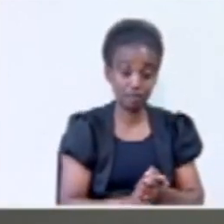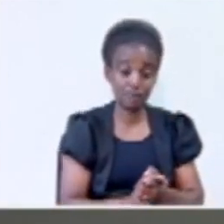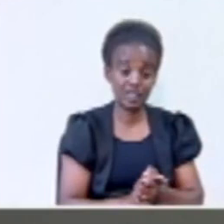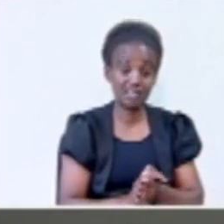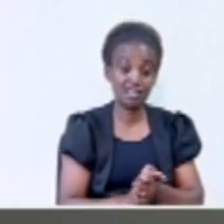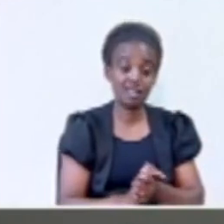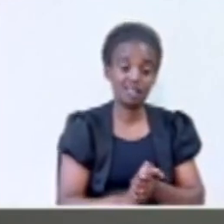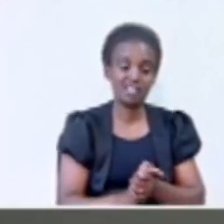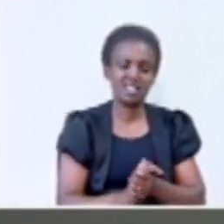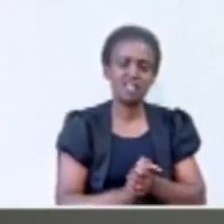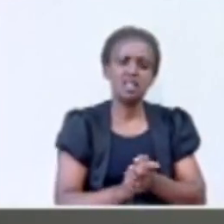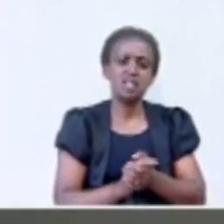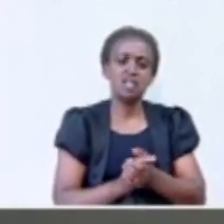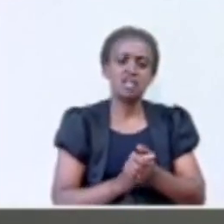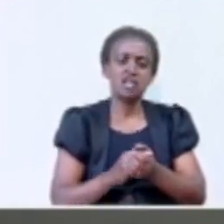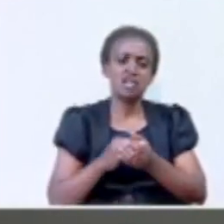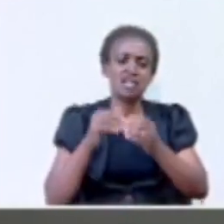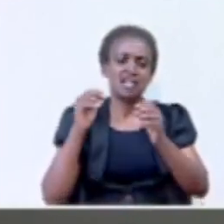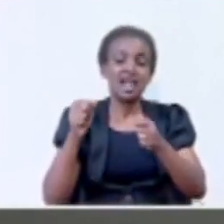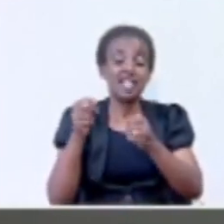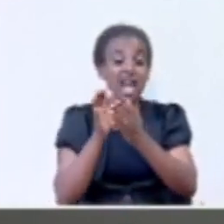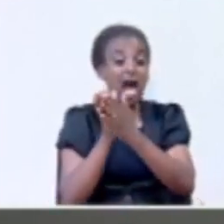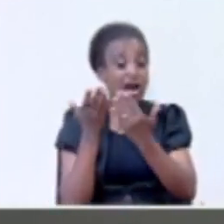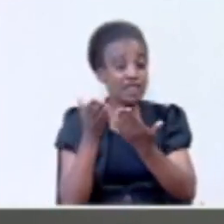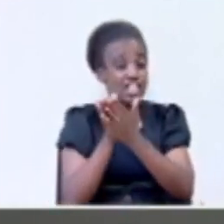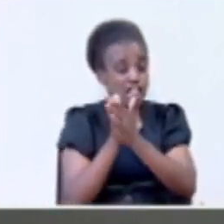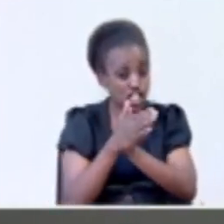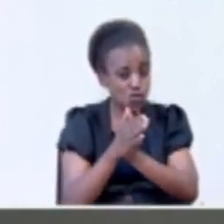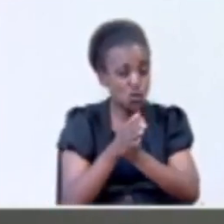something that is intriguing, linking to the history of this program.